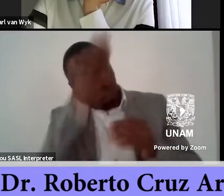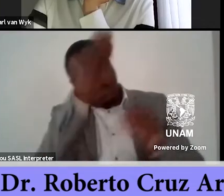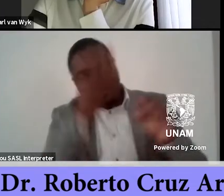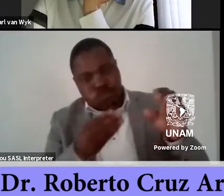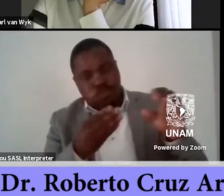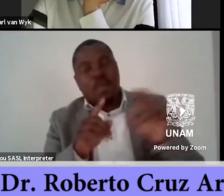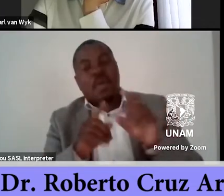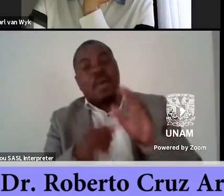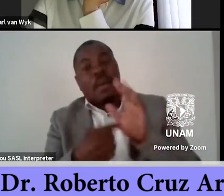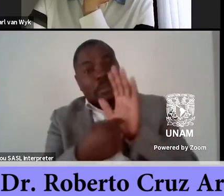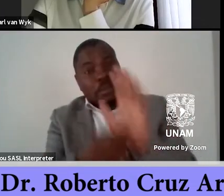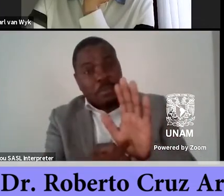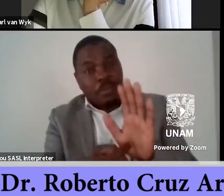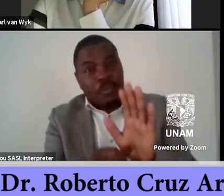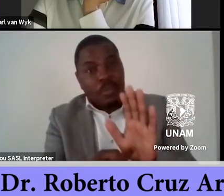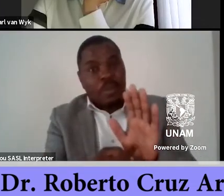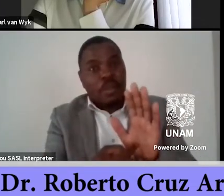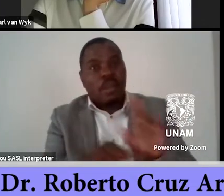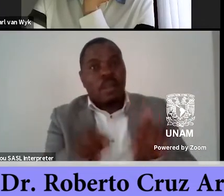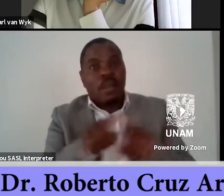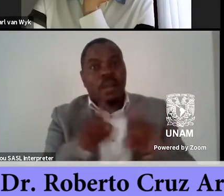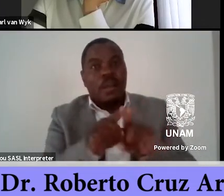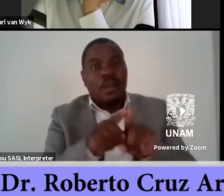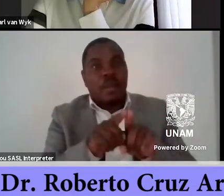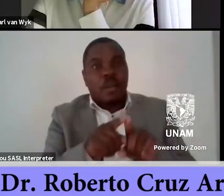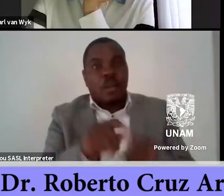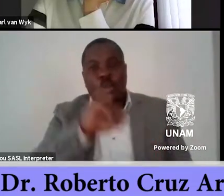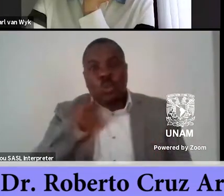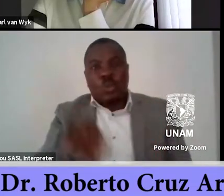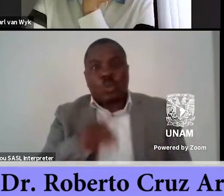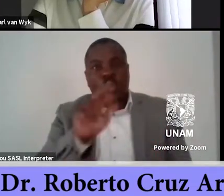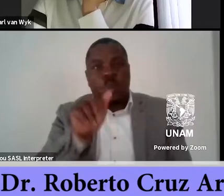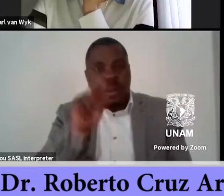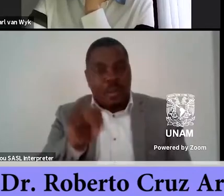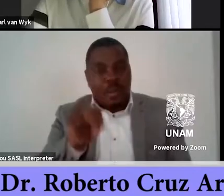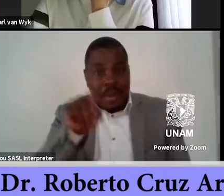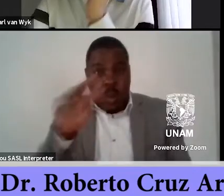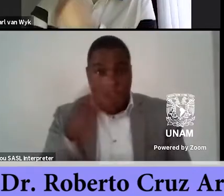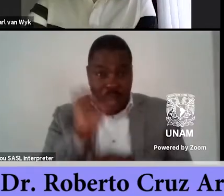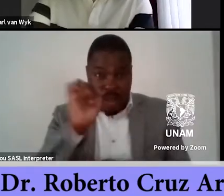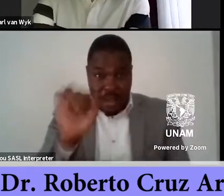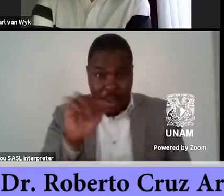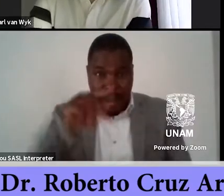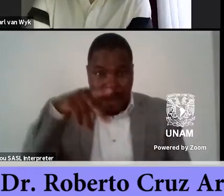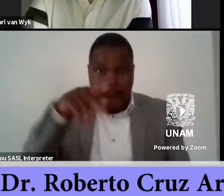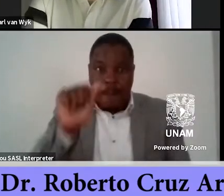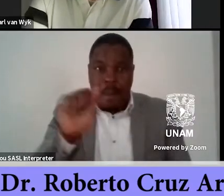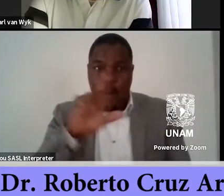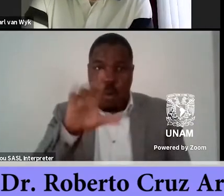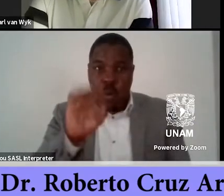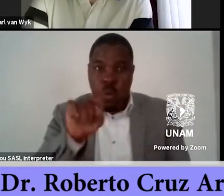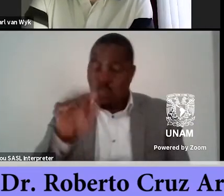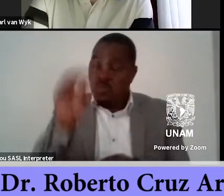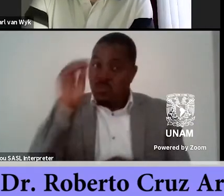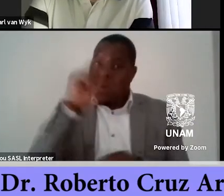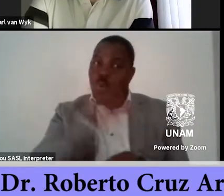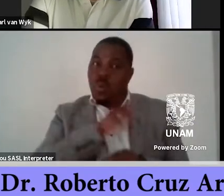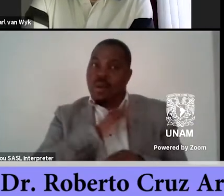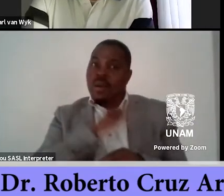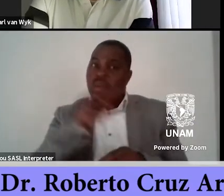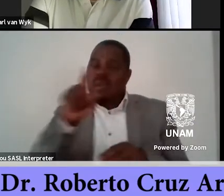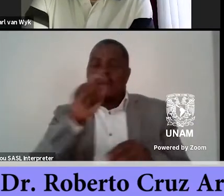example the work of Juan Pablo Villalobos it's very interesting because he's a very cosmopolitan writer